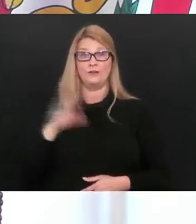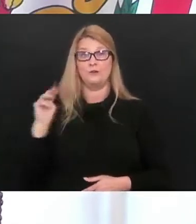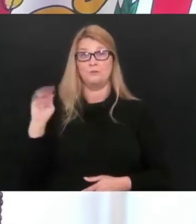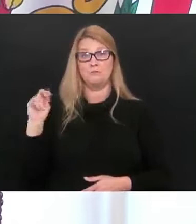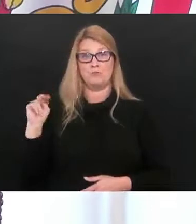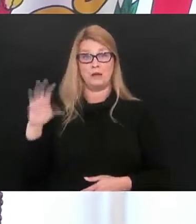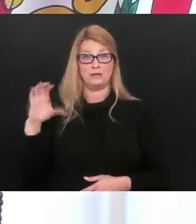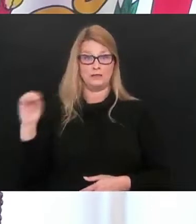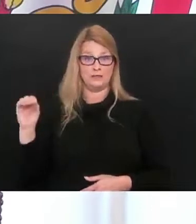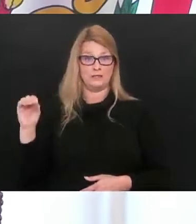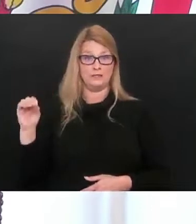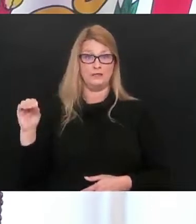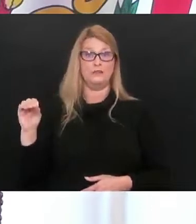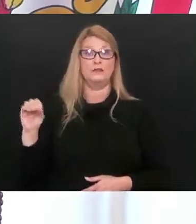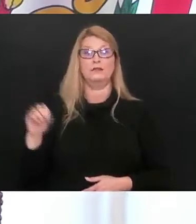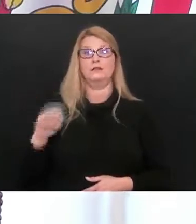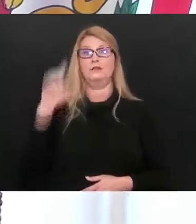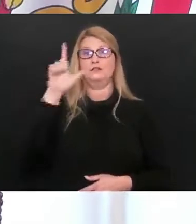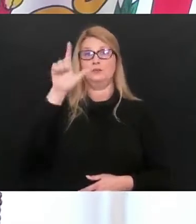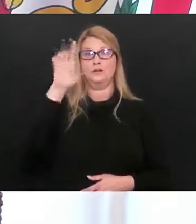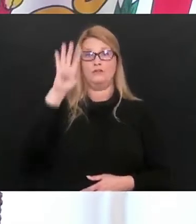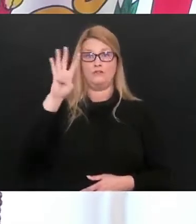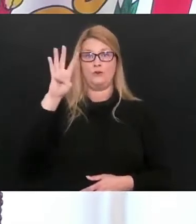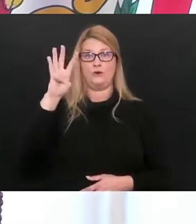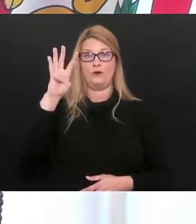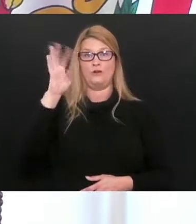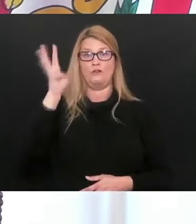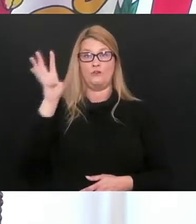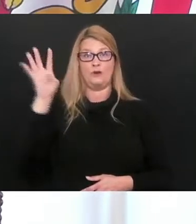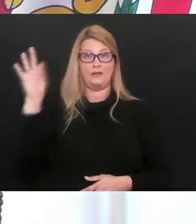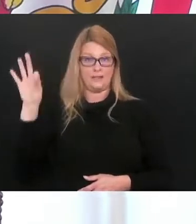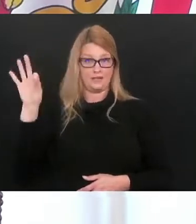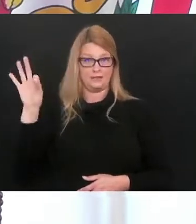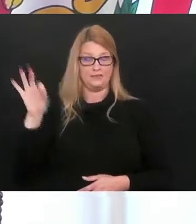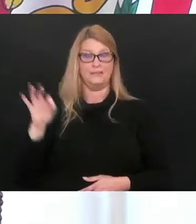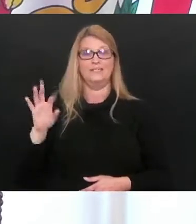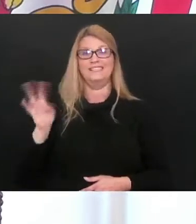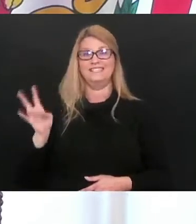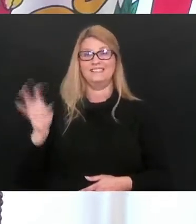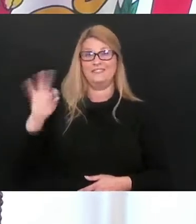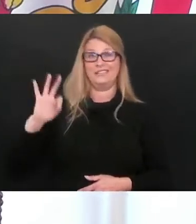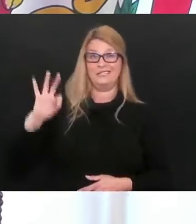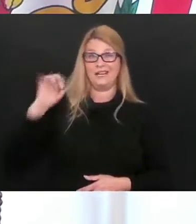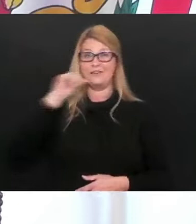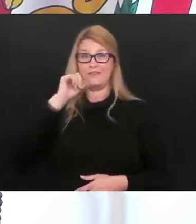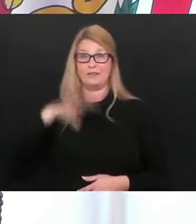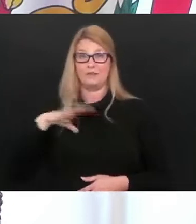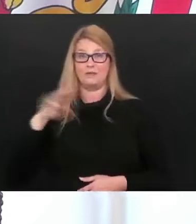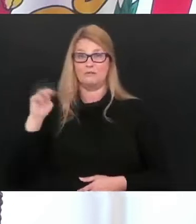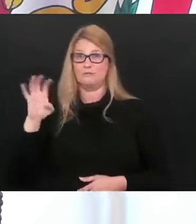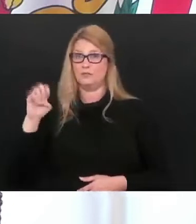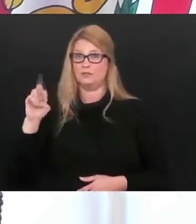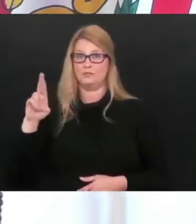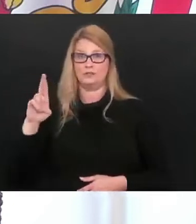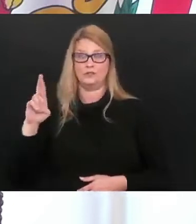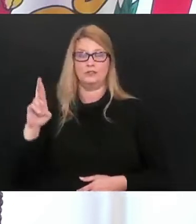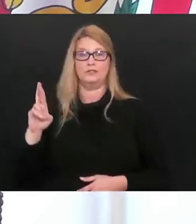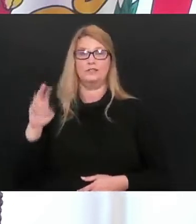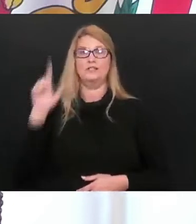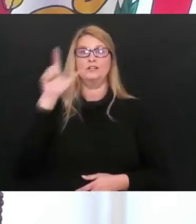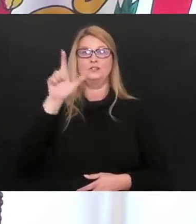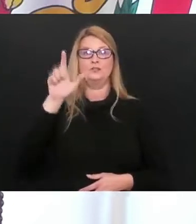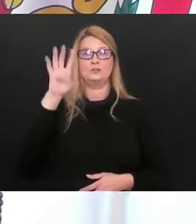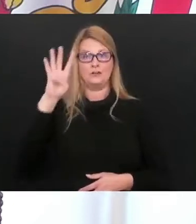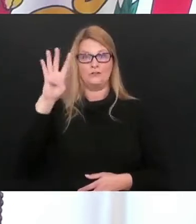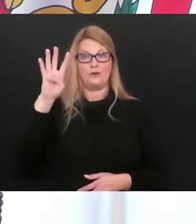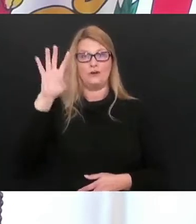Mongahelia County. Our 2,449th death is a 79-year-old female from Mercer County. Our 2